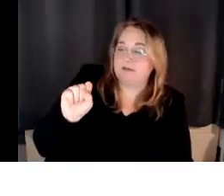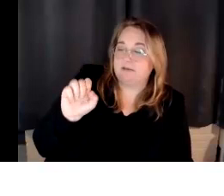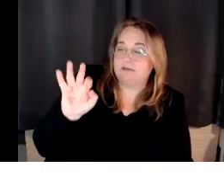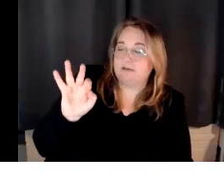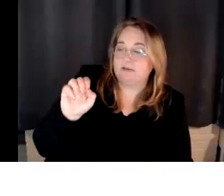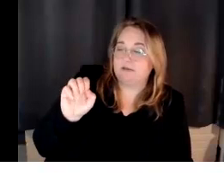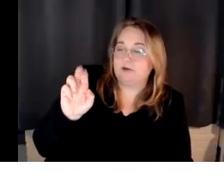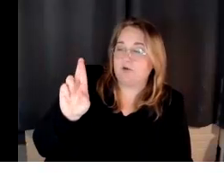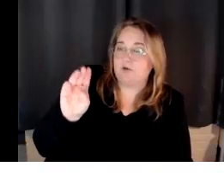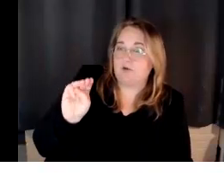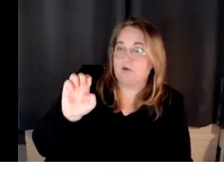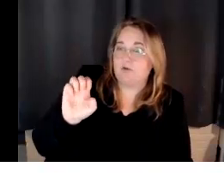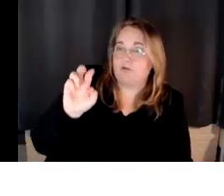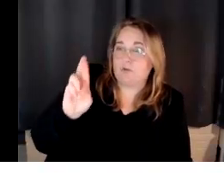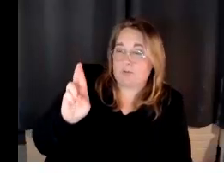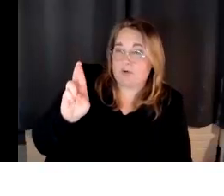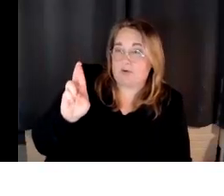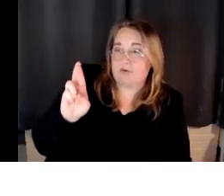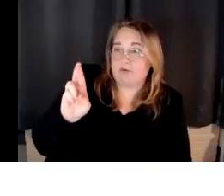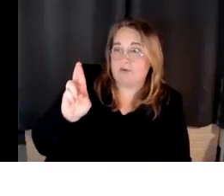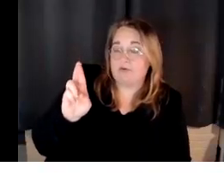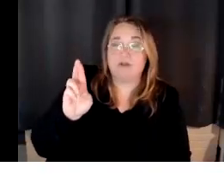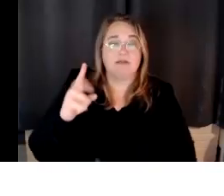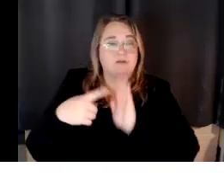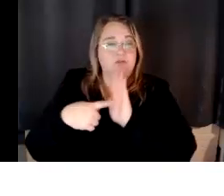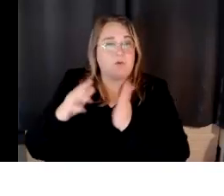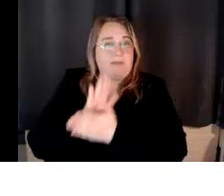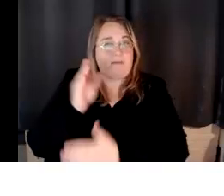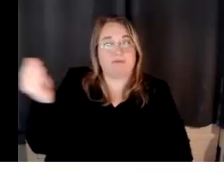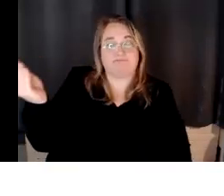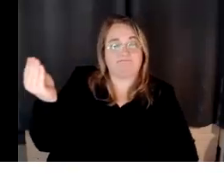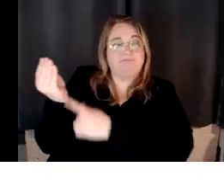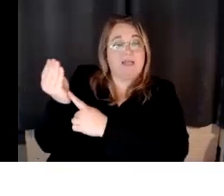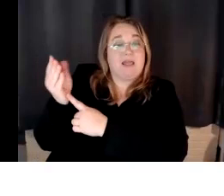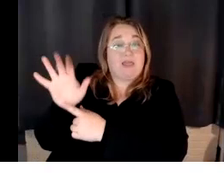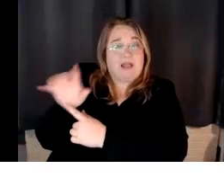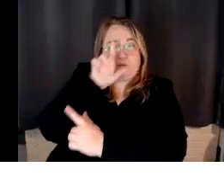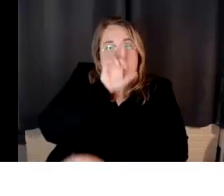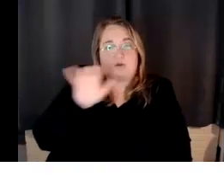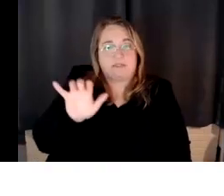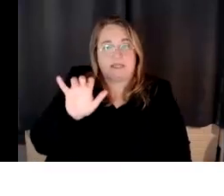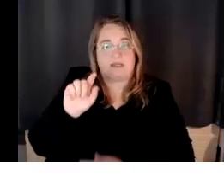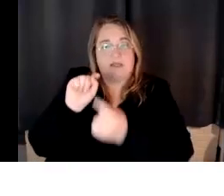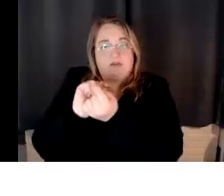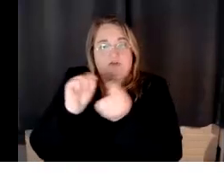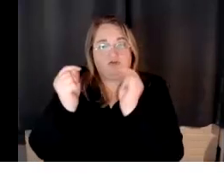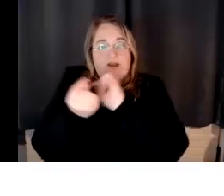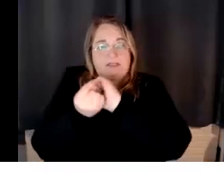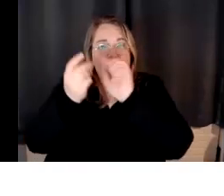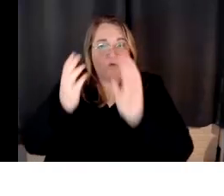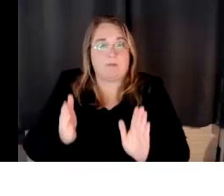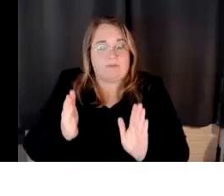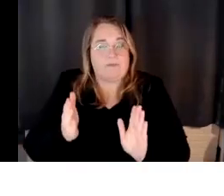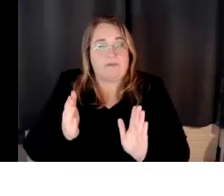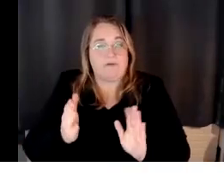diagram here, this is a transformer. So it makes these, uh, it gets rid of